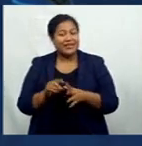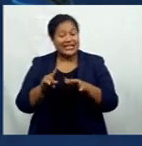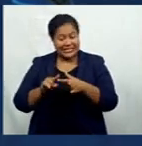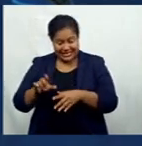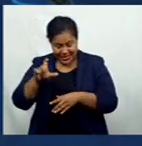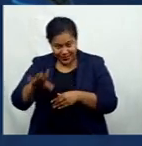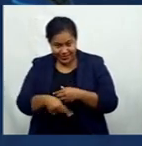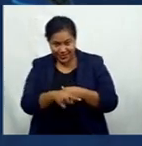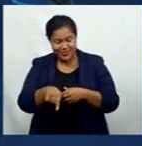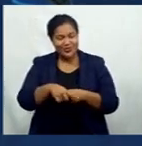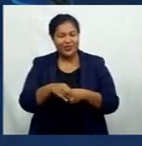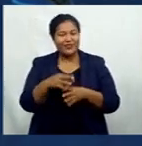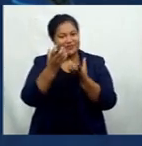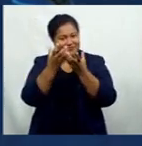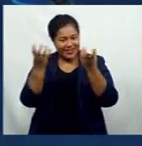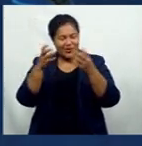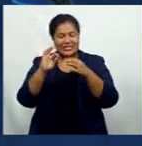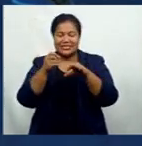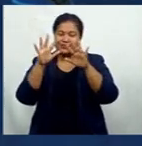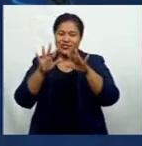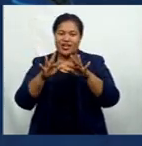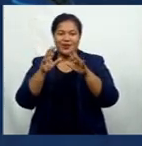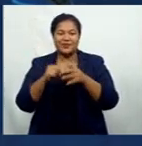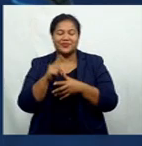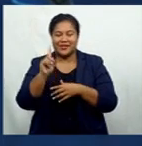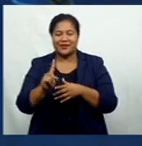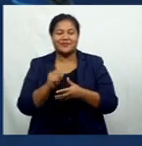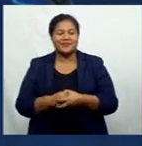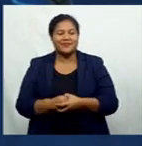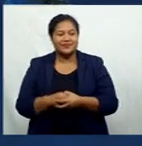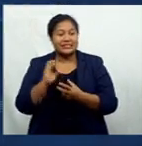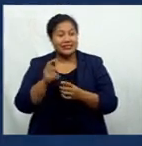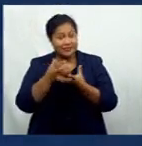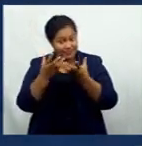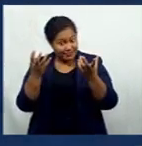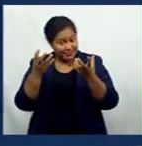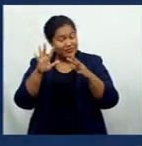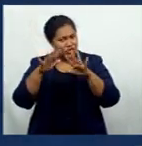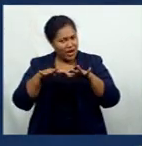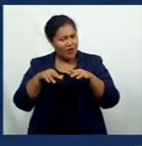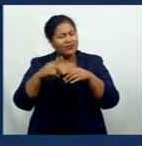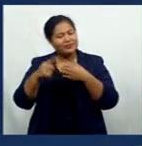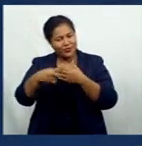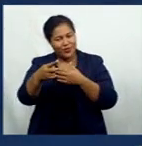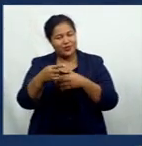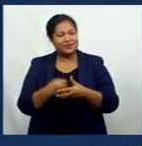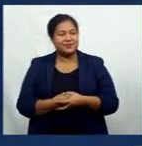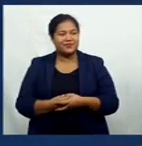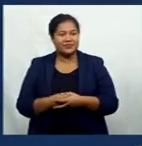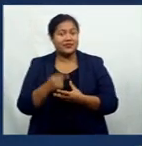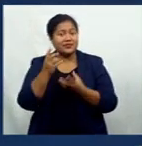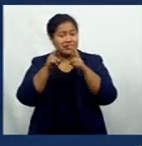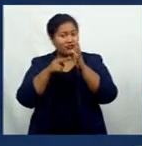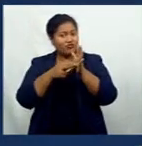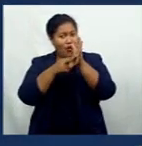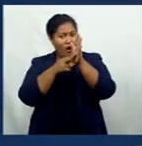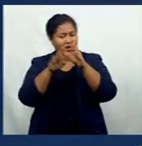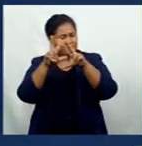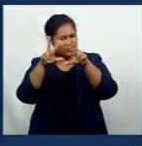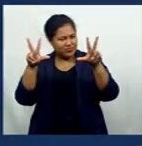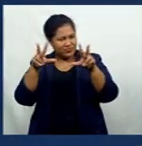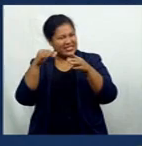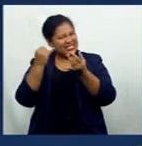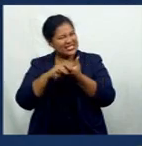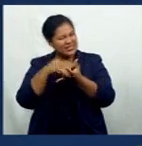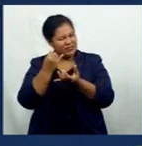Harbour to Suva cloudy periods with some showers today. Occasional showers tomorrow. In the north brief showers over Savu Savu but Lambasa